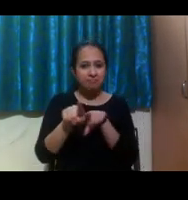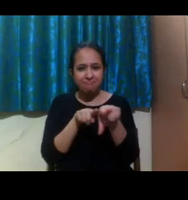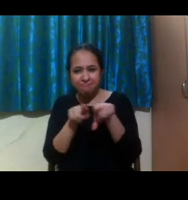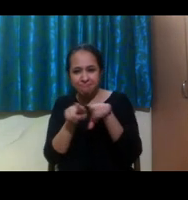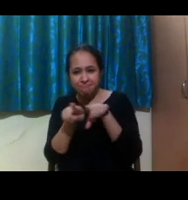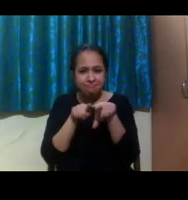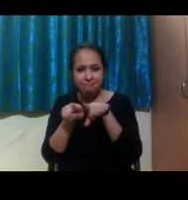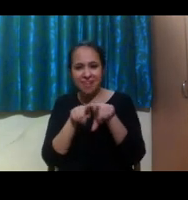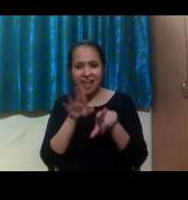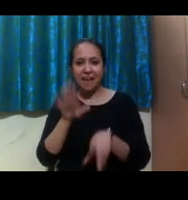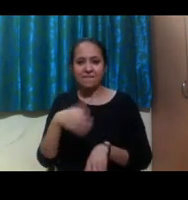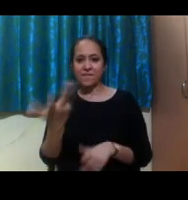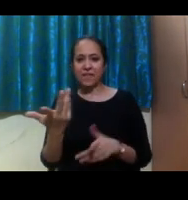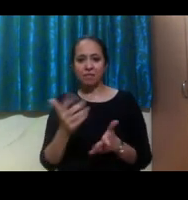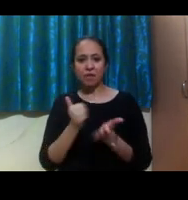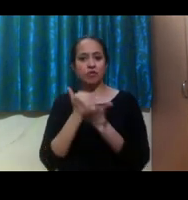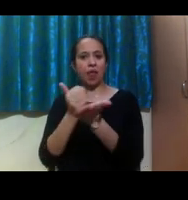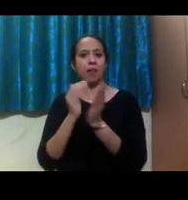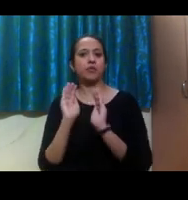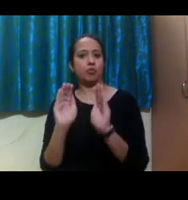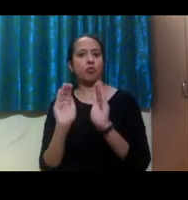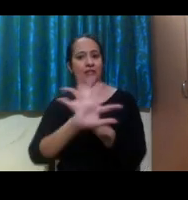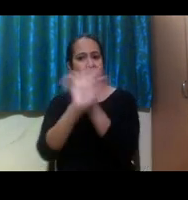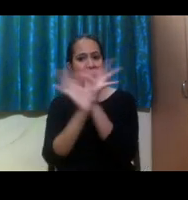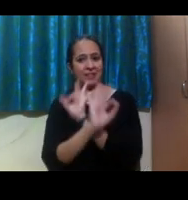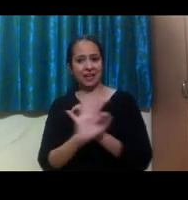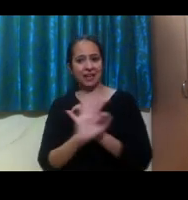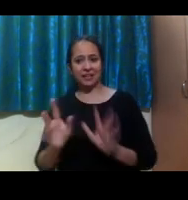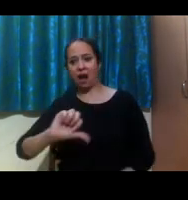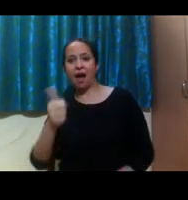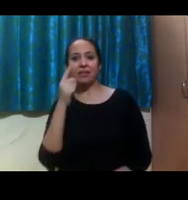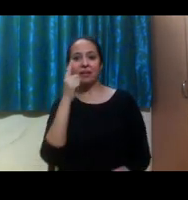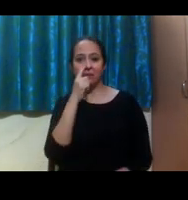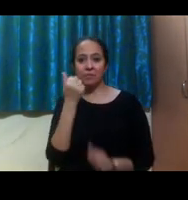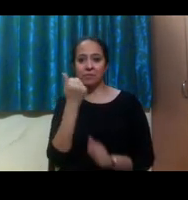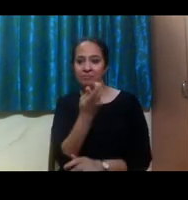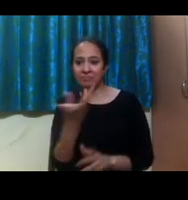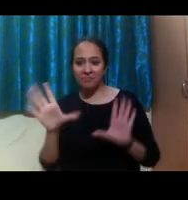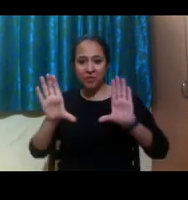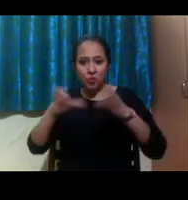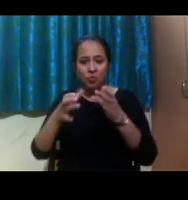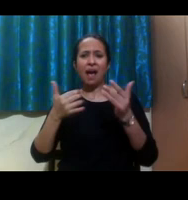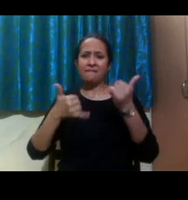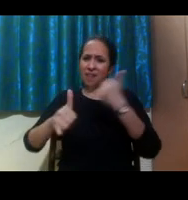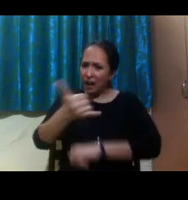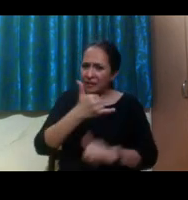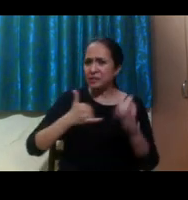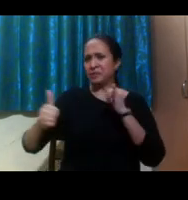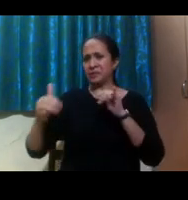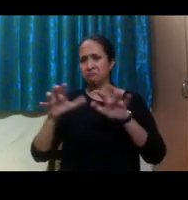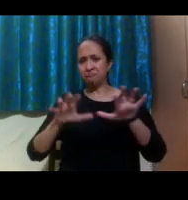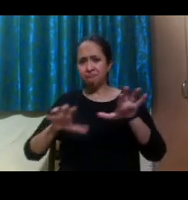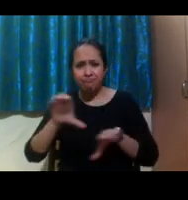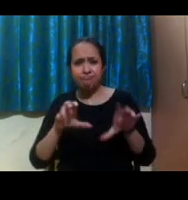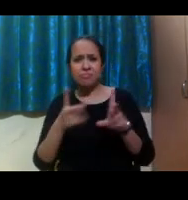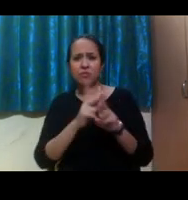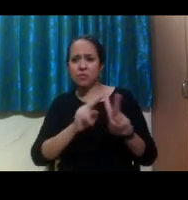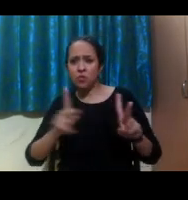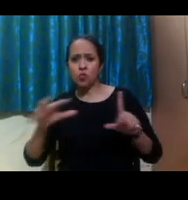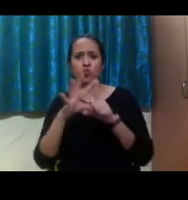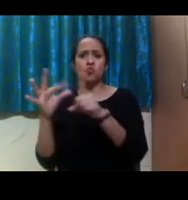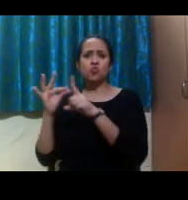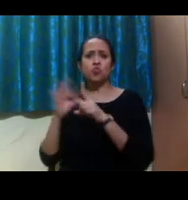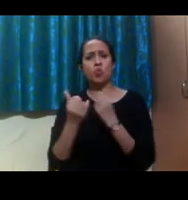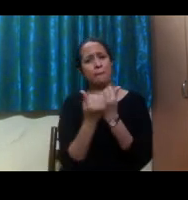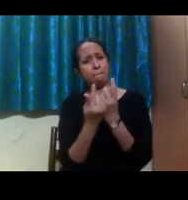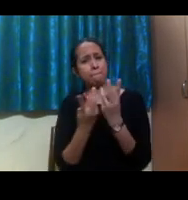adaptive bicycle with other women. And so there's a lot of activities. She was very involved at her US campus in sports.